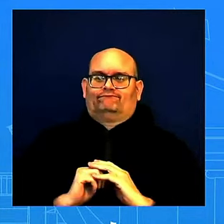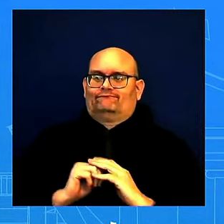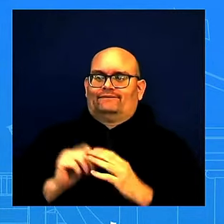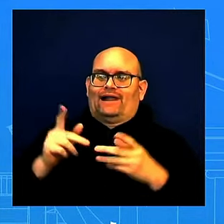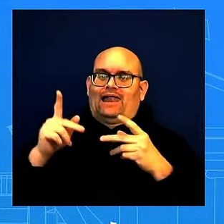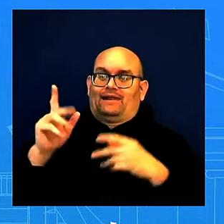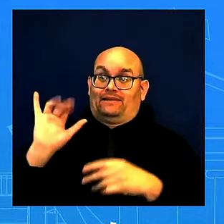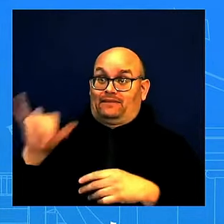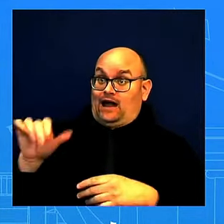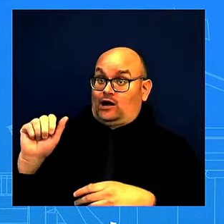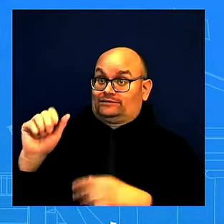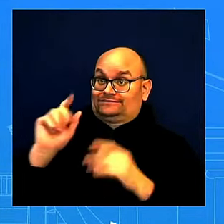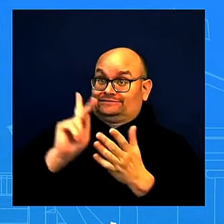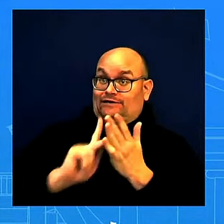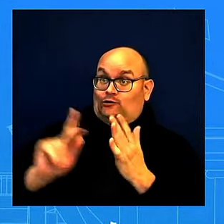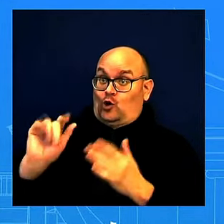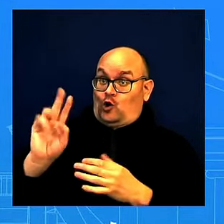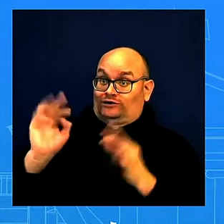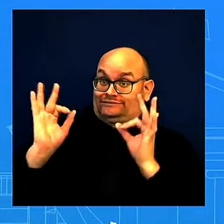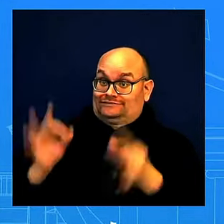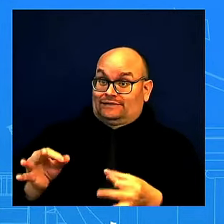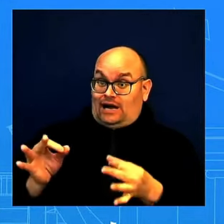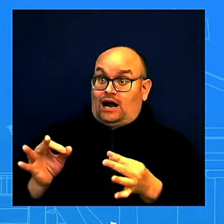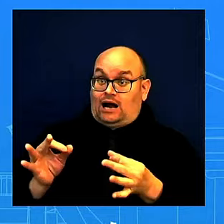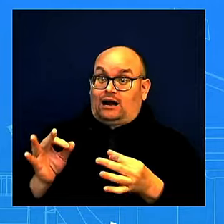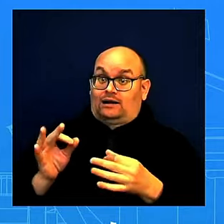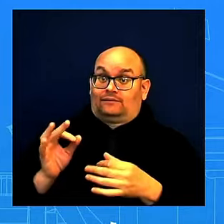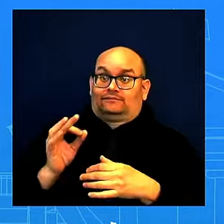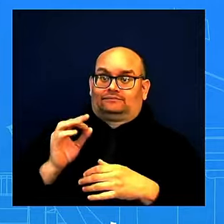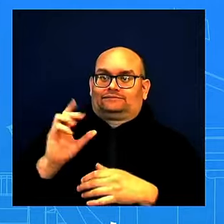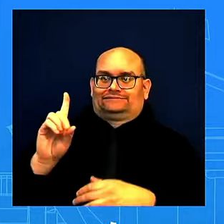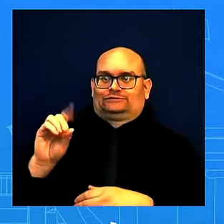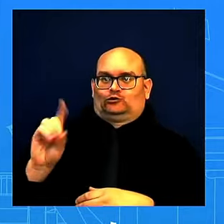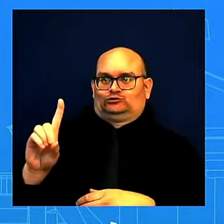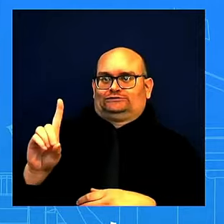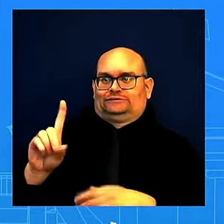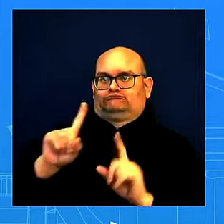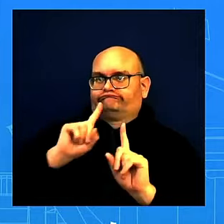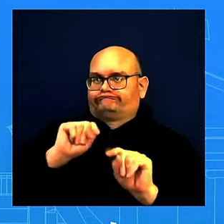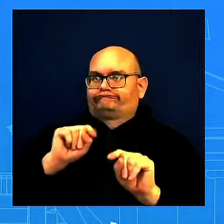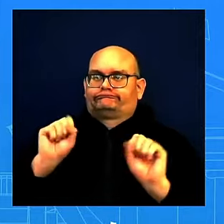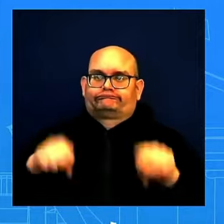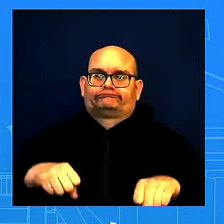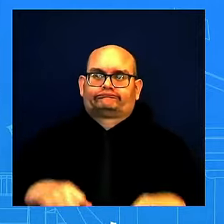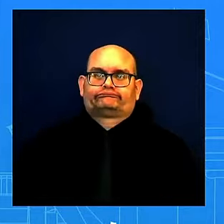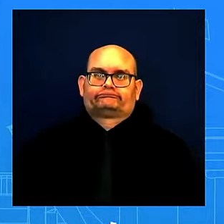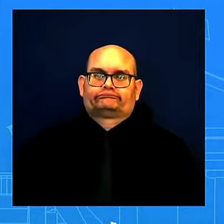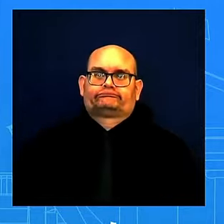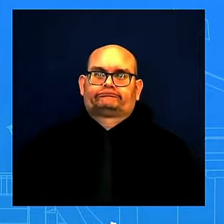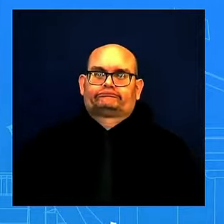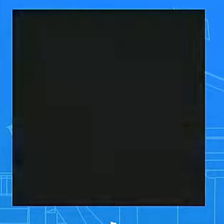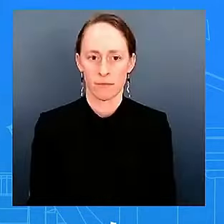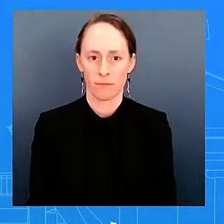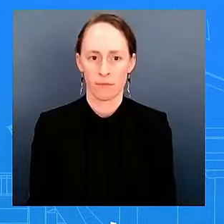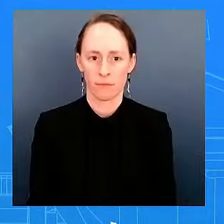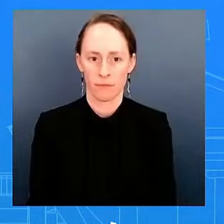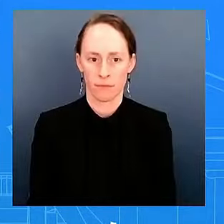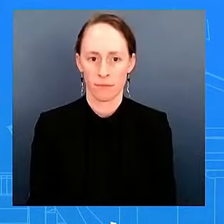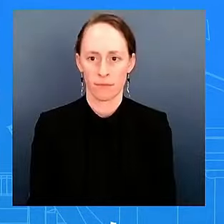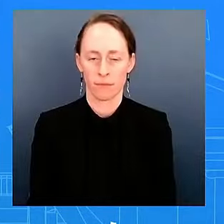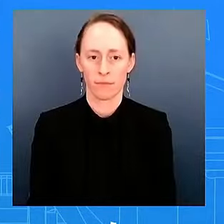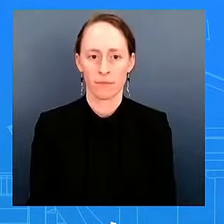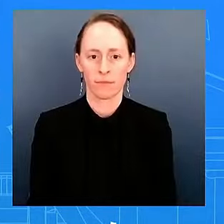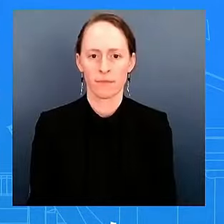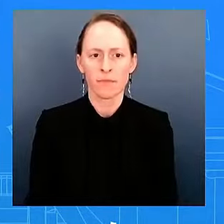step, Department of Defense would have to speak to. Karen Walker. Karine, last night Governor Walz said during the rally in Philadelphia he